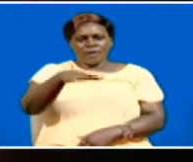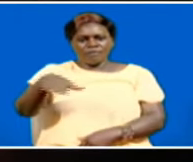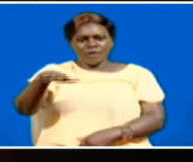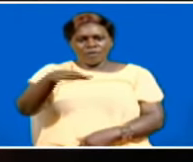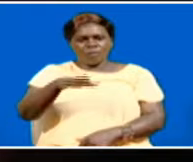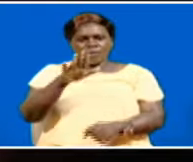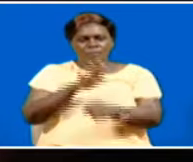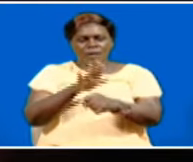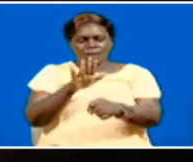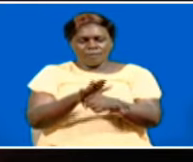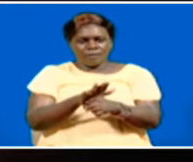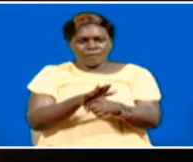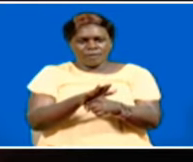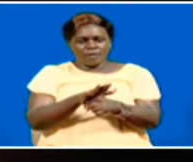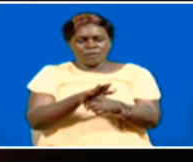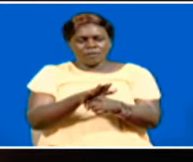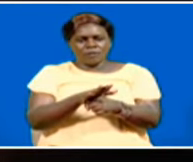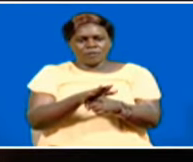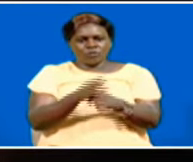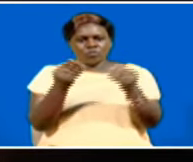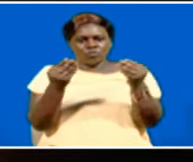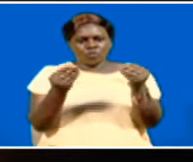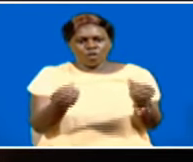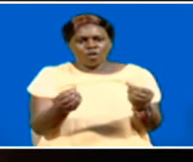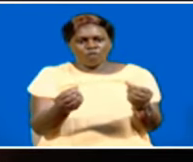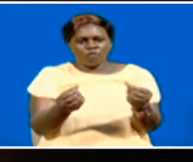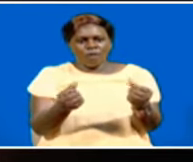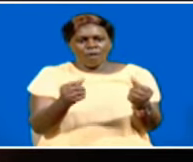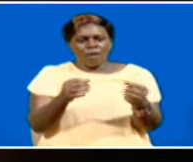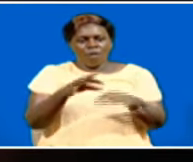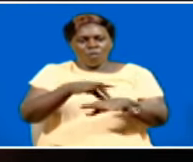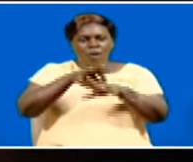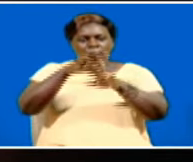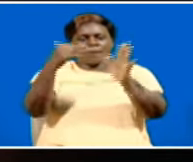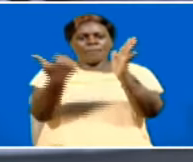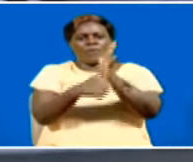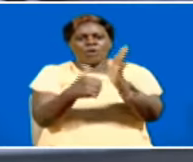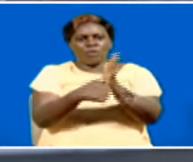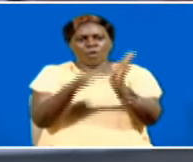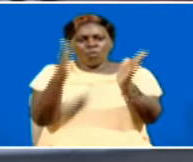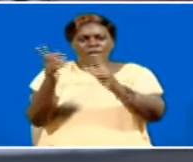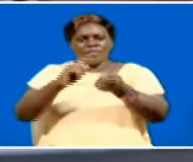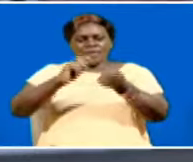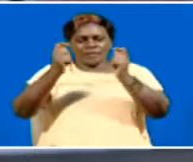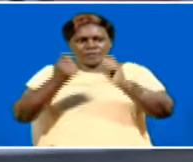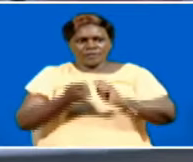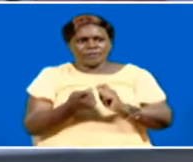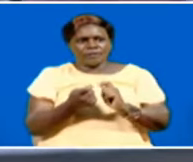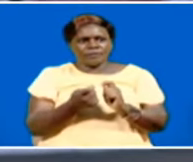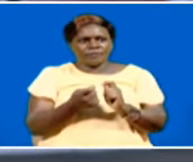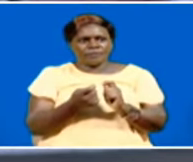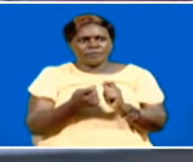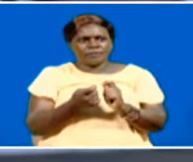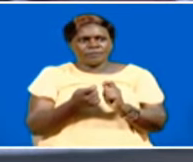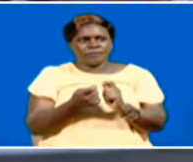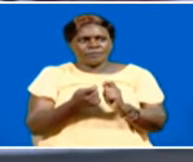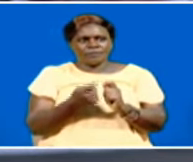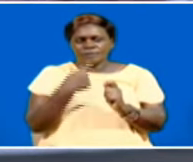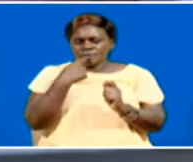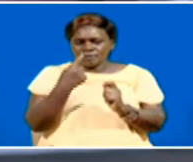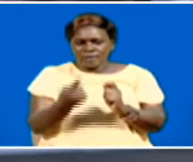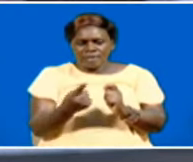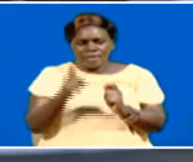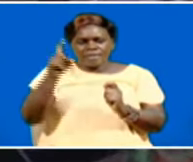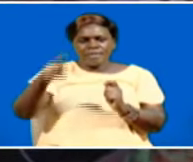multilateralism in order to address the triple planetary crisis of climate change, nature loss and pollution said